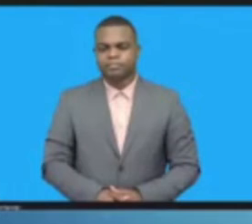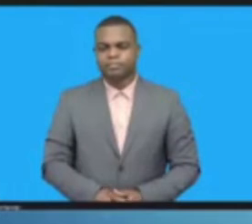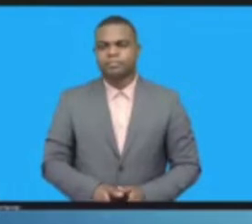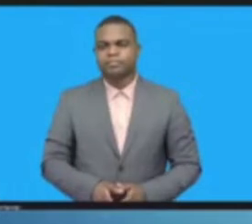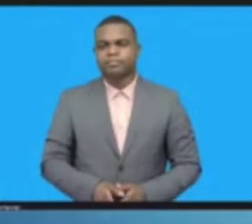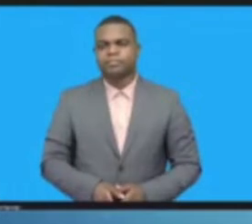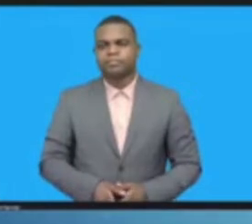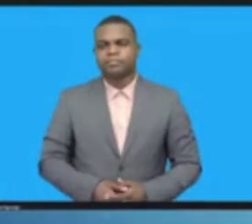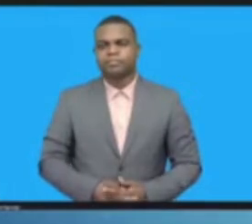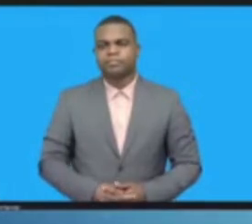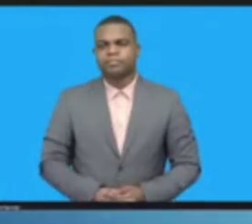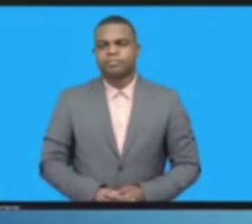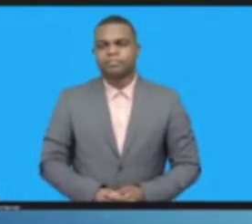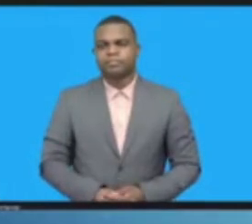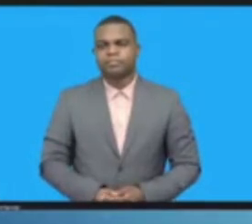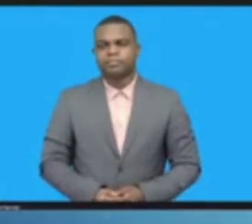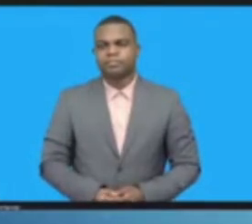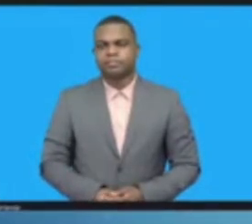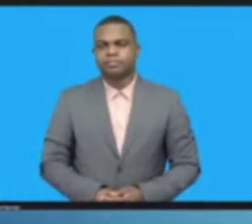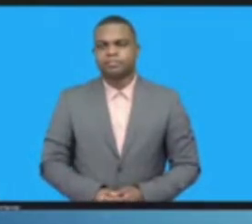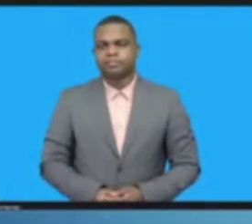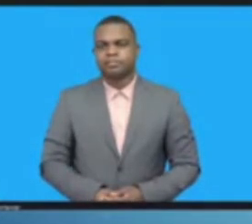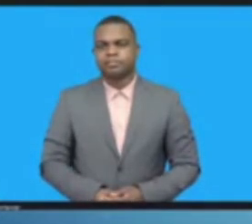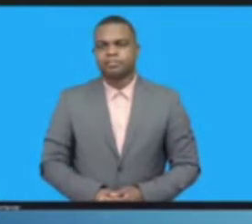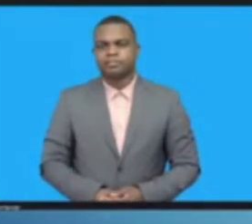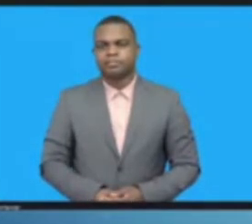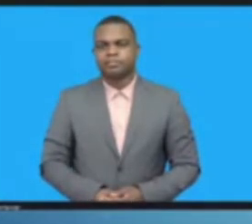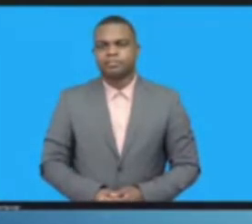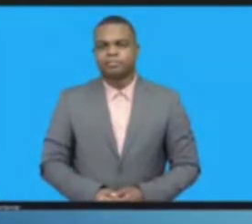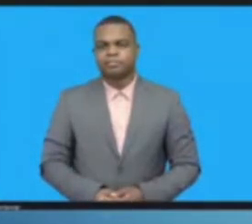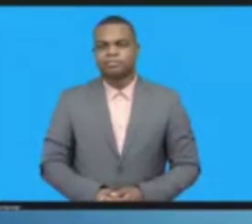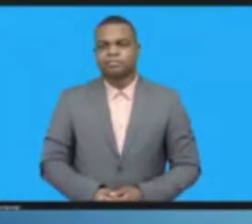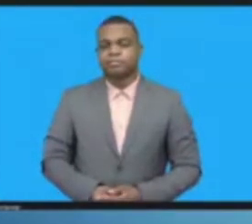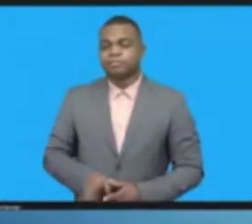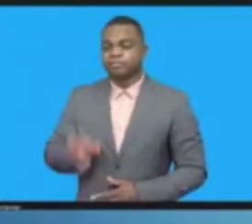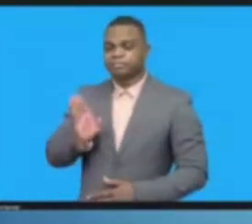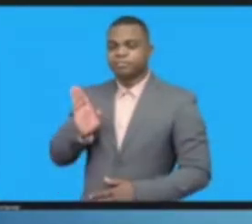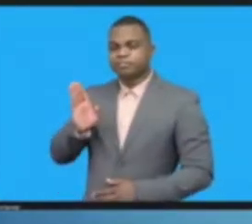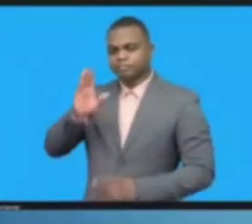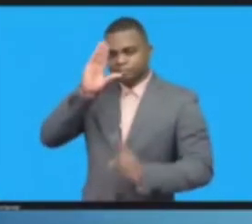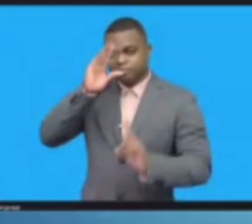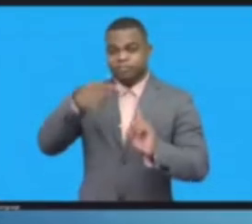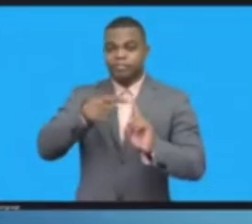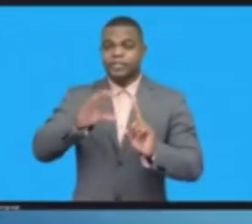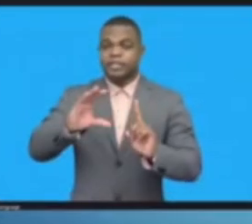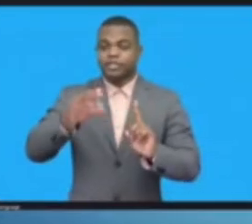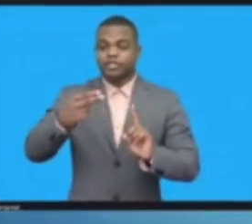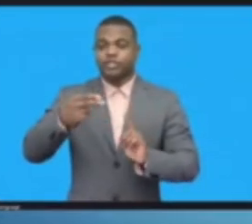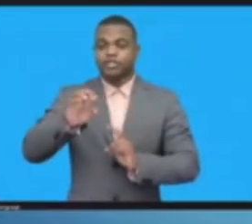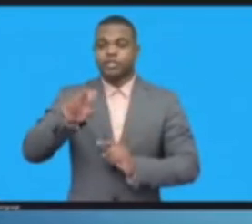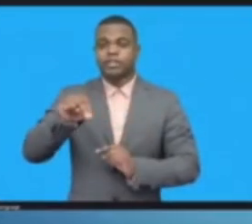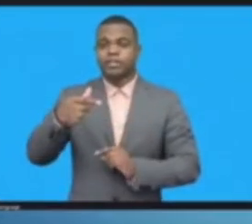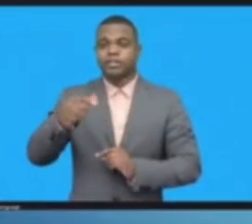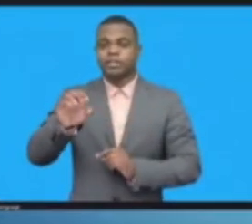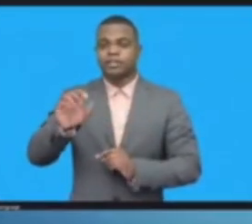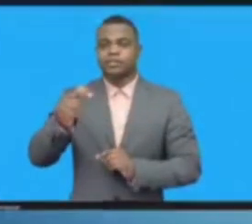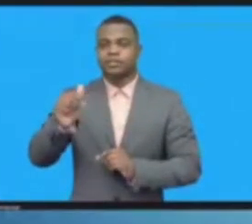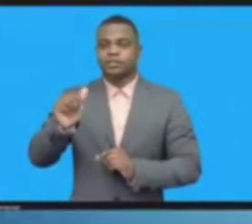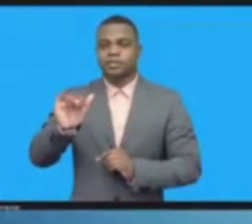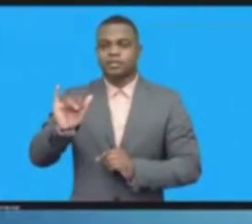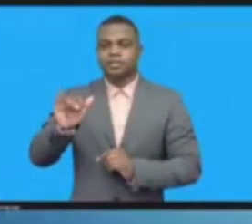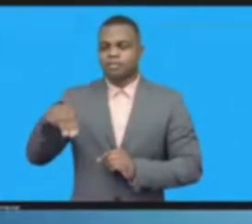First of all, I'd like to ask all the opening session speakers to please come and sit in front. I think we are missing two of them.